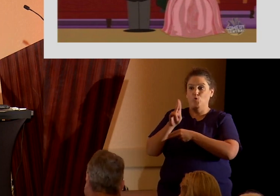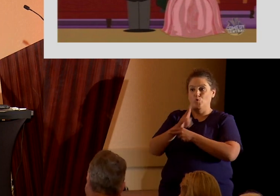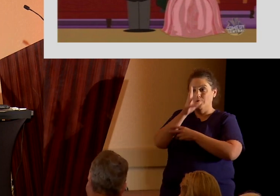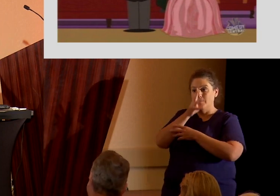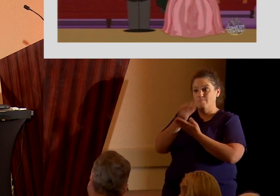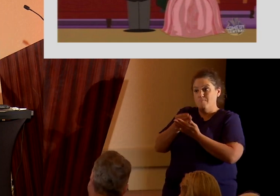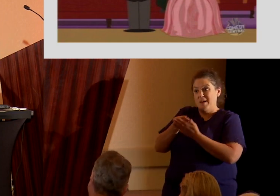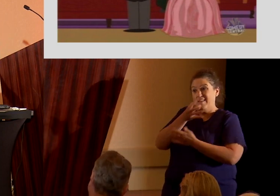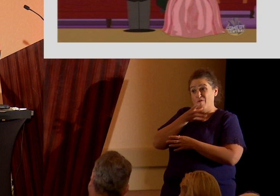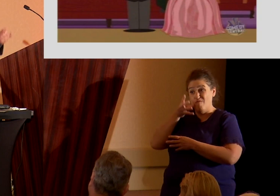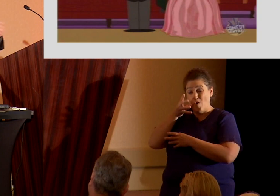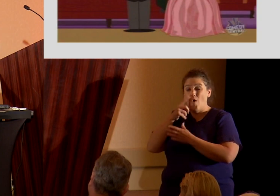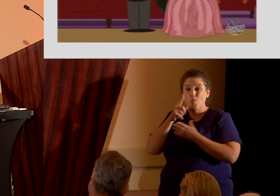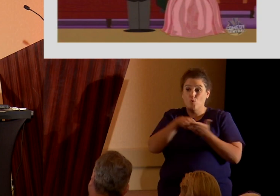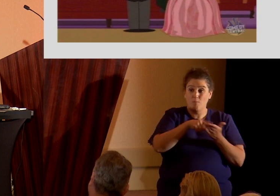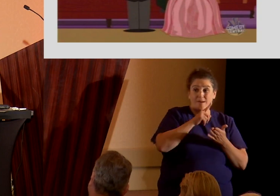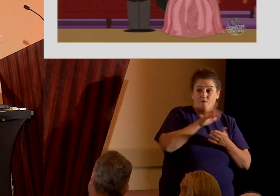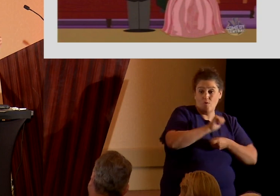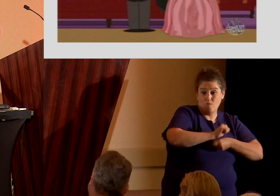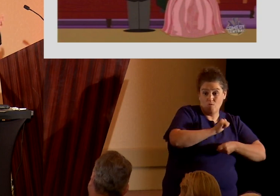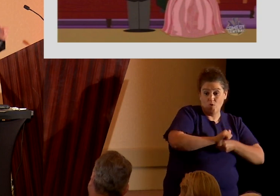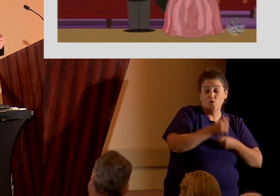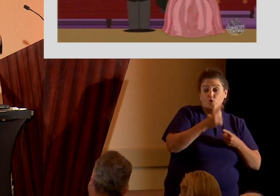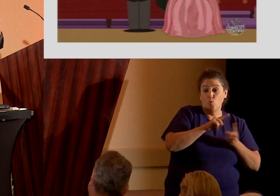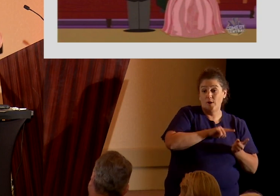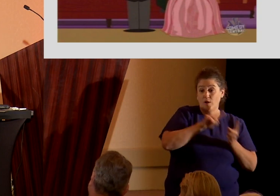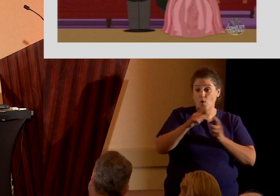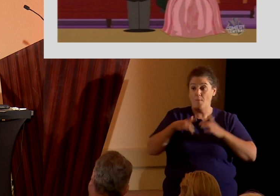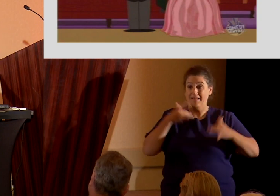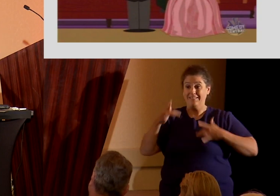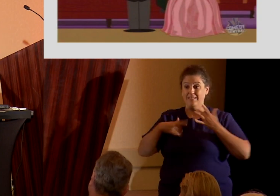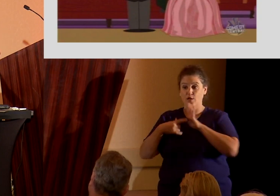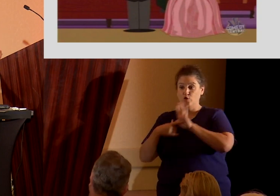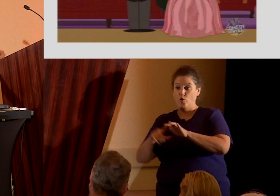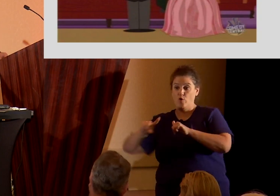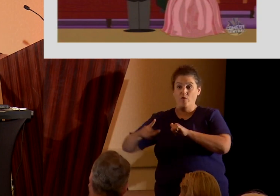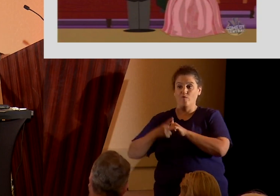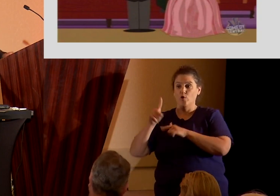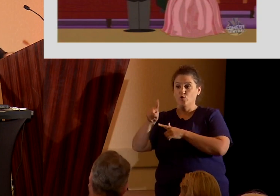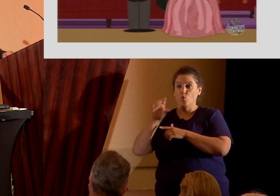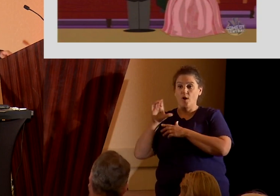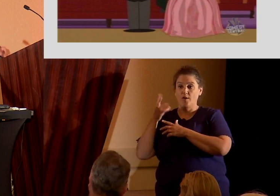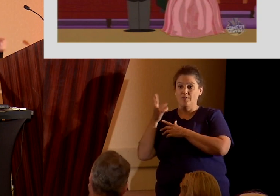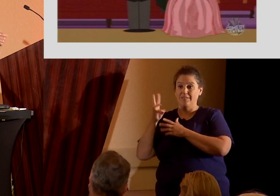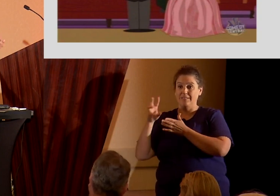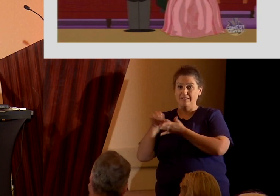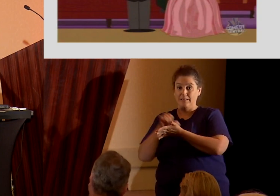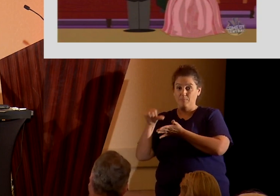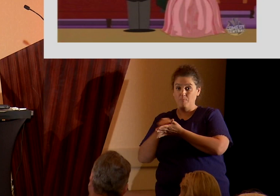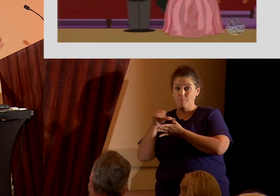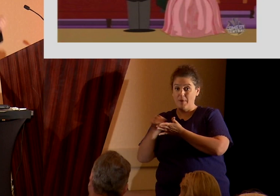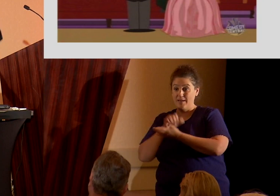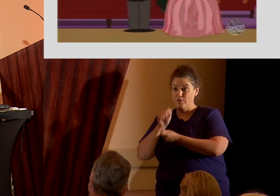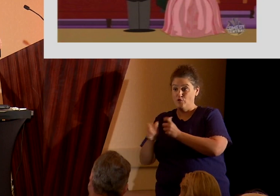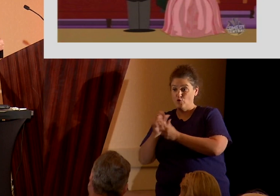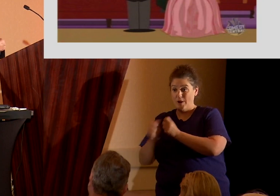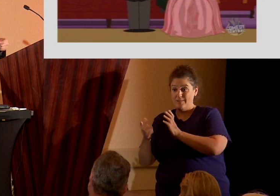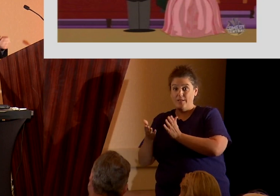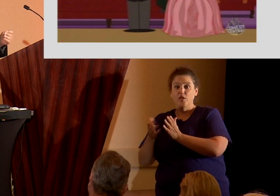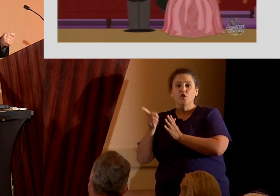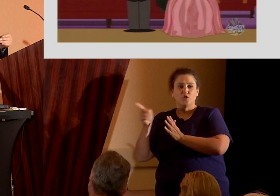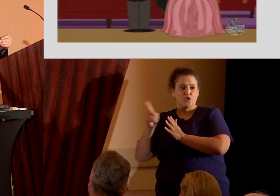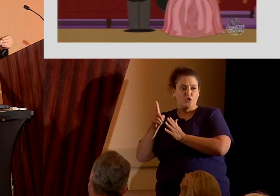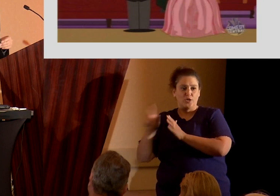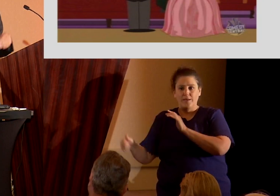great work. And so when he ran home and excitedly showed her the first 116 pages that they translated, she took them and hid them,